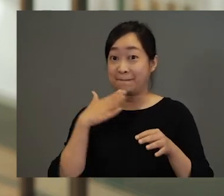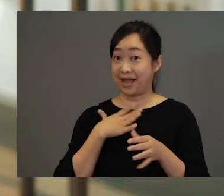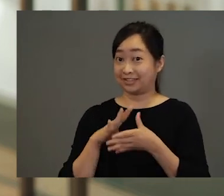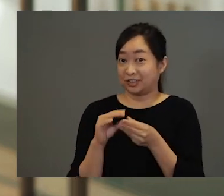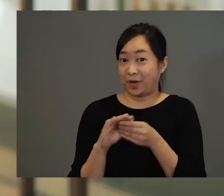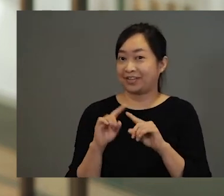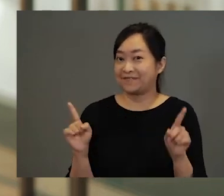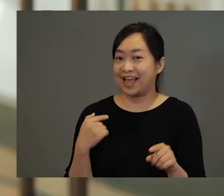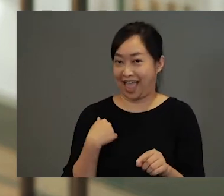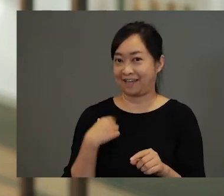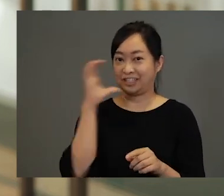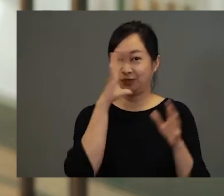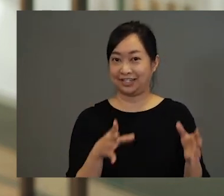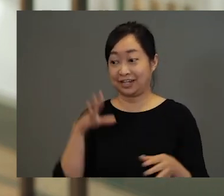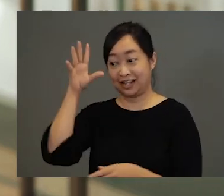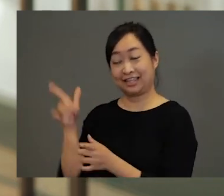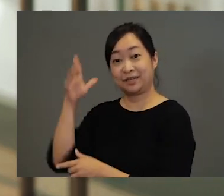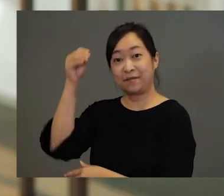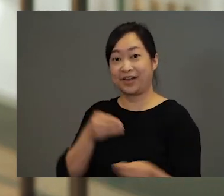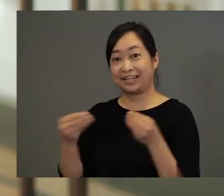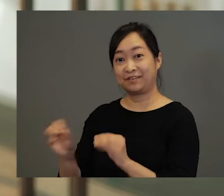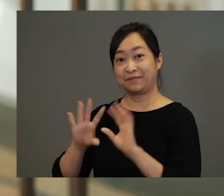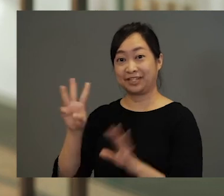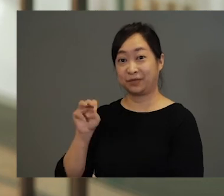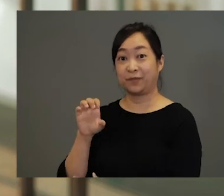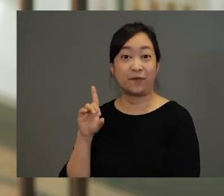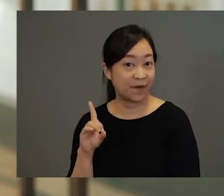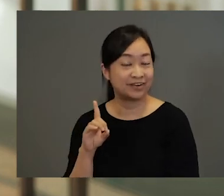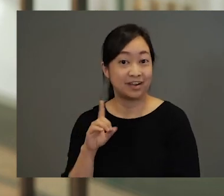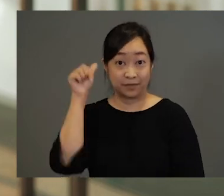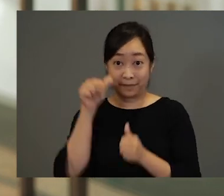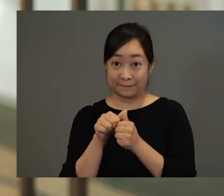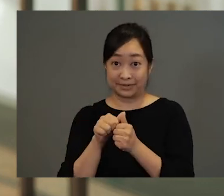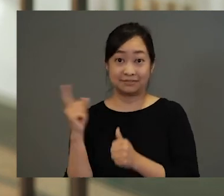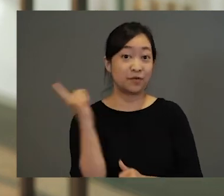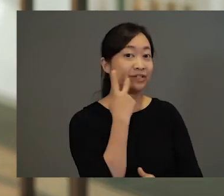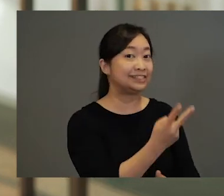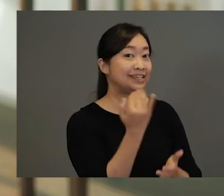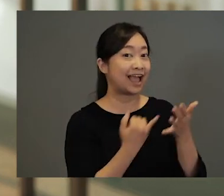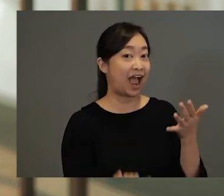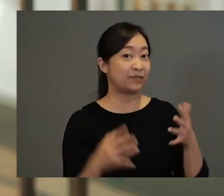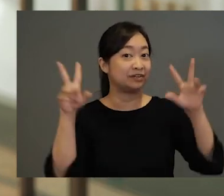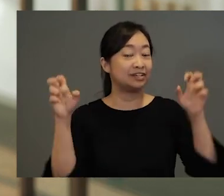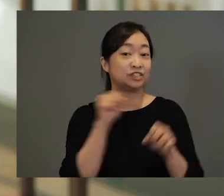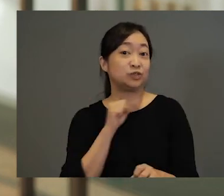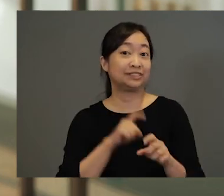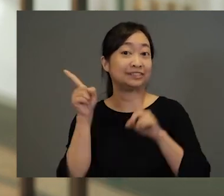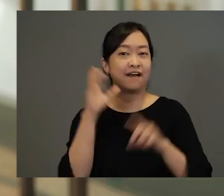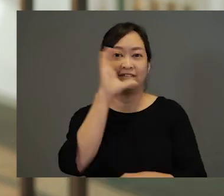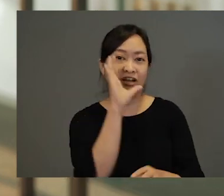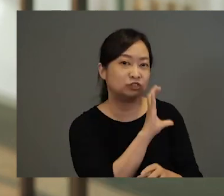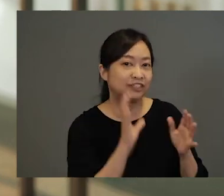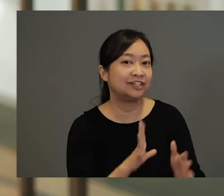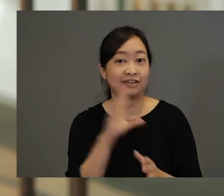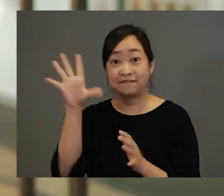Now, in my story, there was a stranger who gave the little boy a magic wand. Do remember to explore the artwork Superstar and look